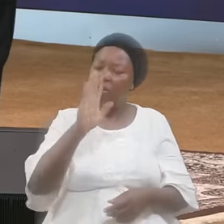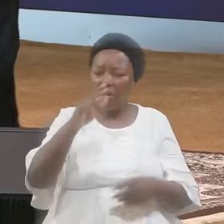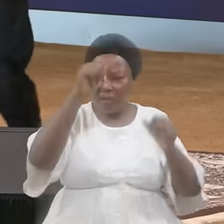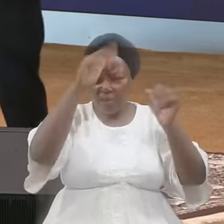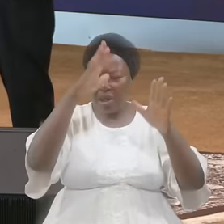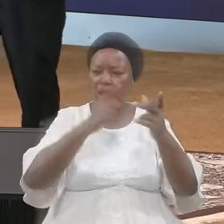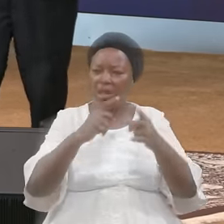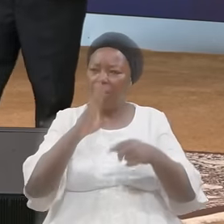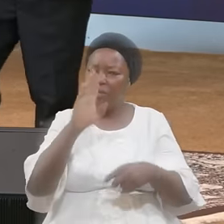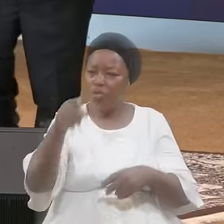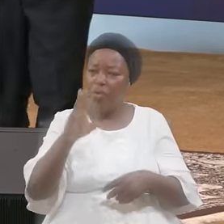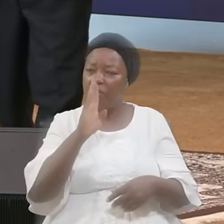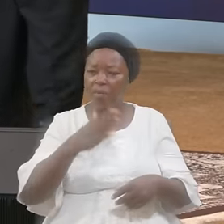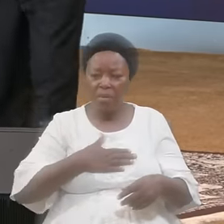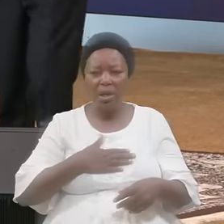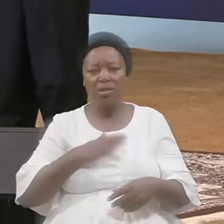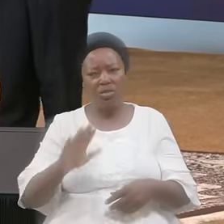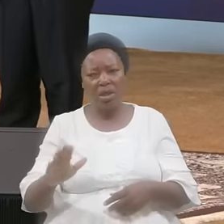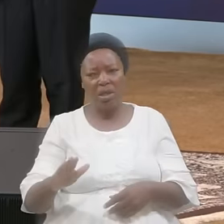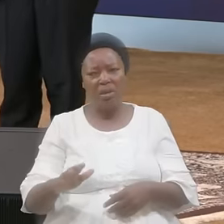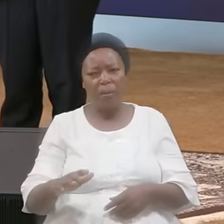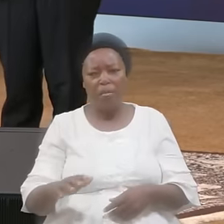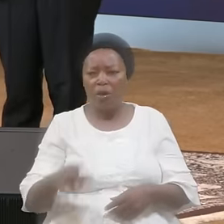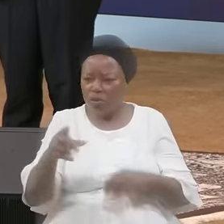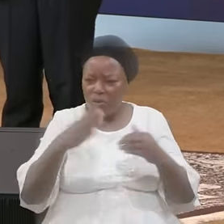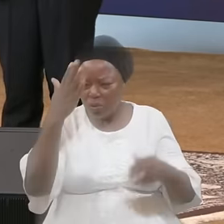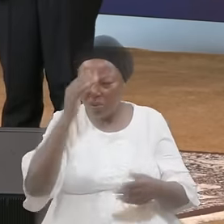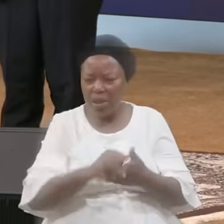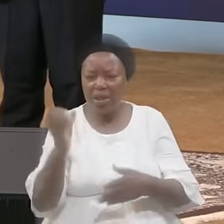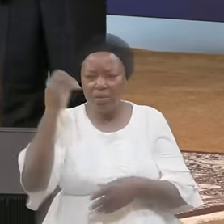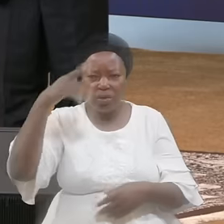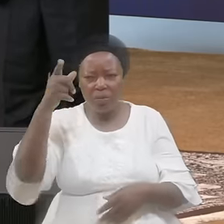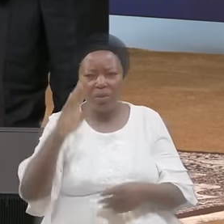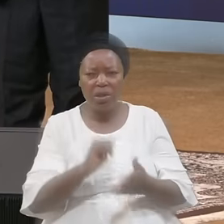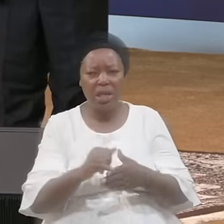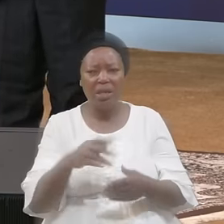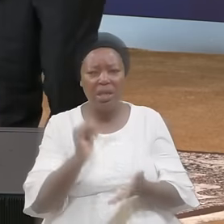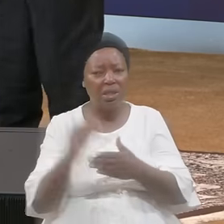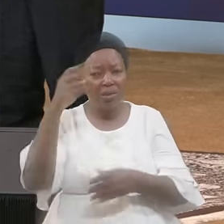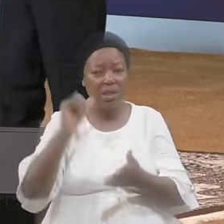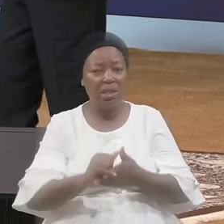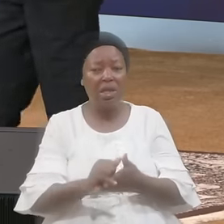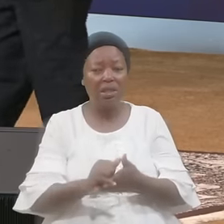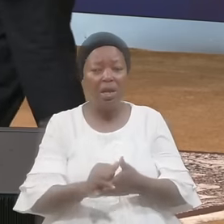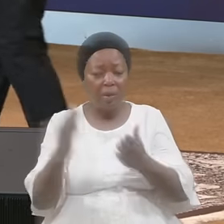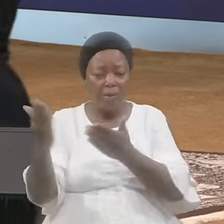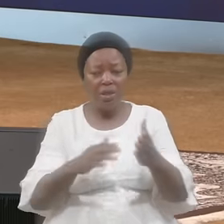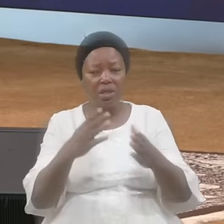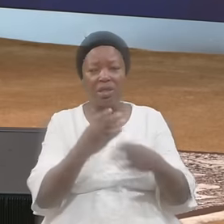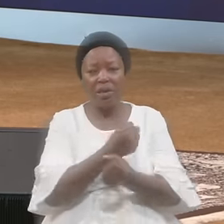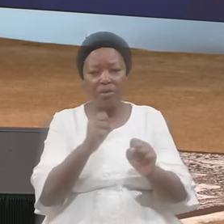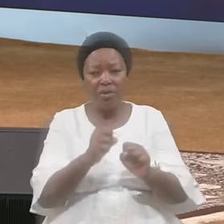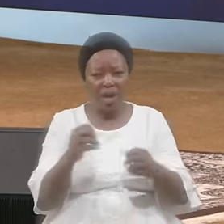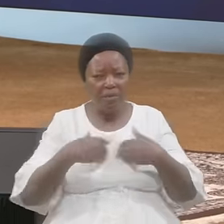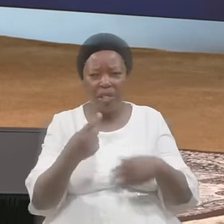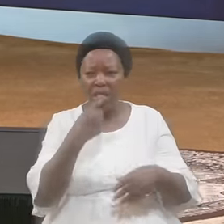Do you know The grace Of God The grace That brings Salvation Have you Tasted that Have you Known that Have you Received